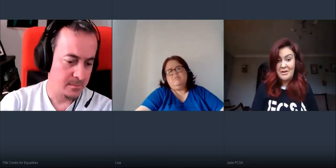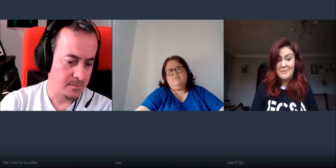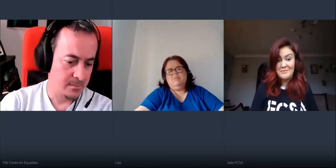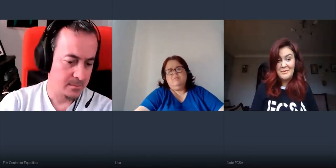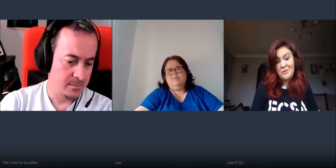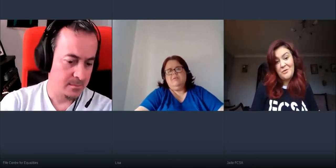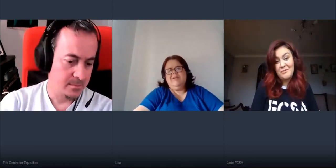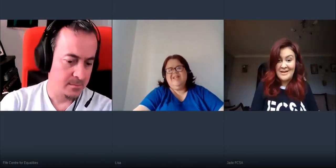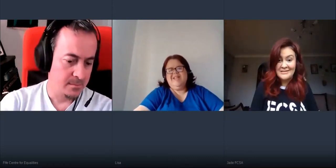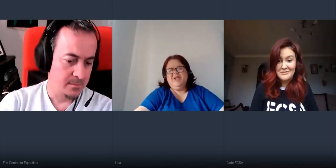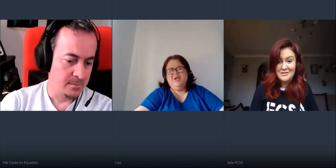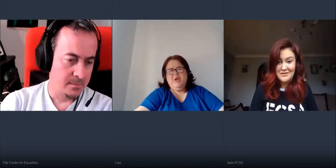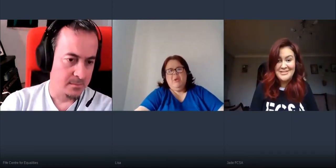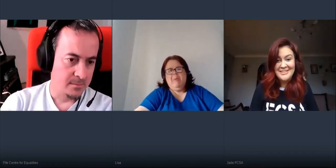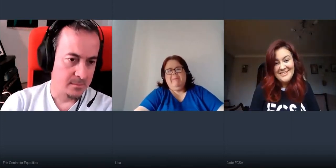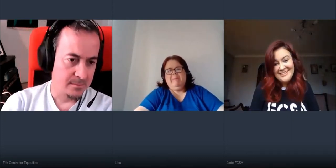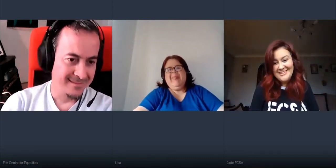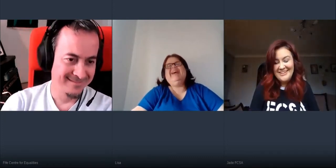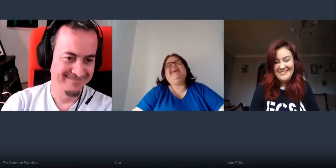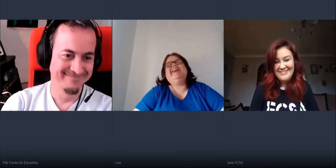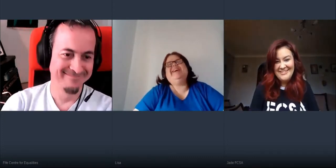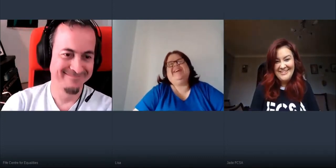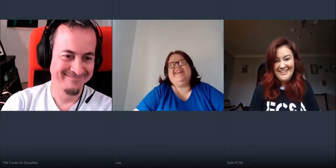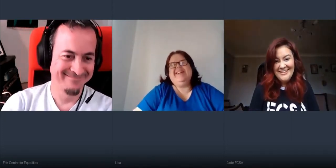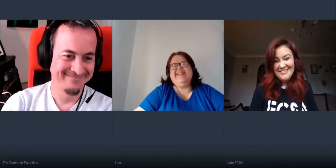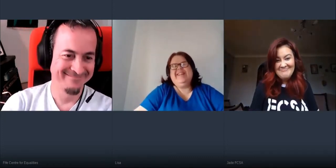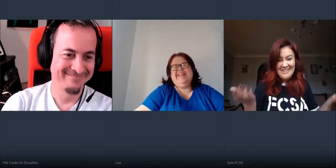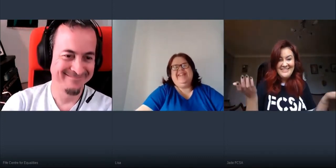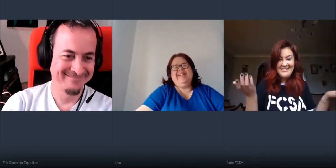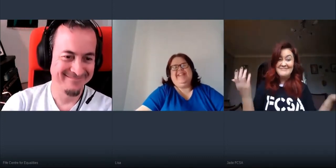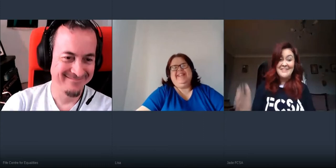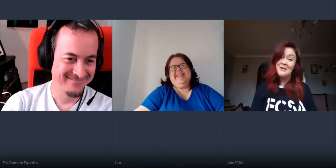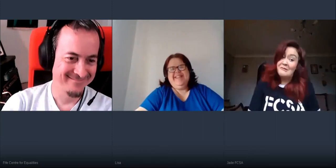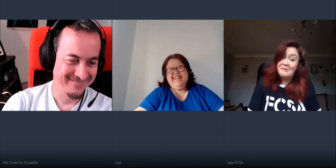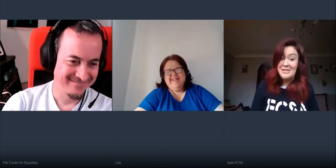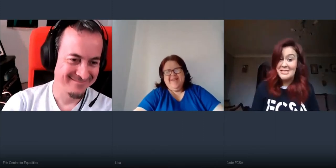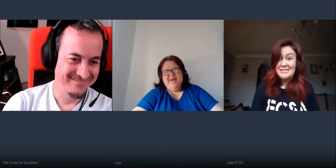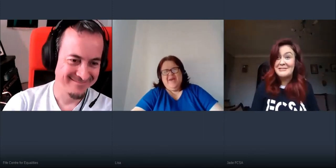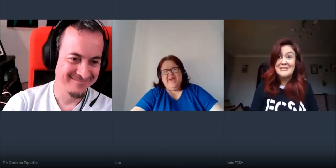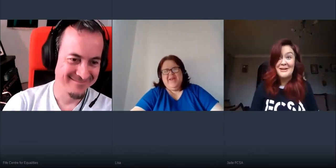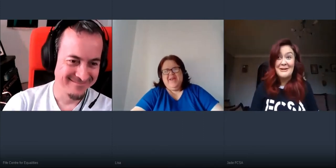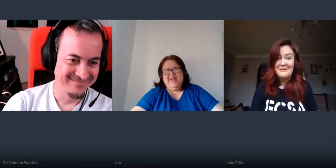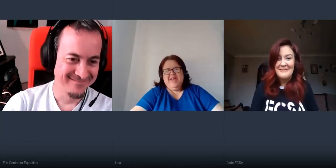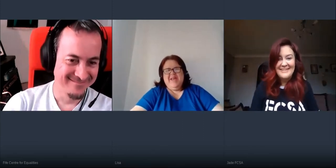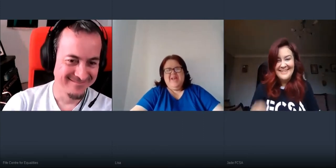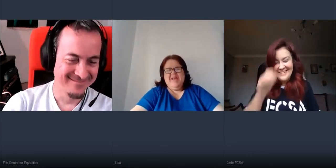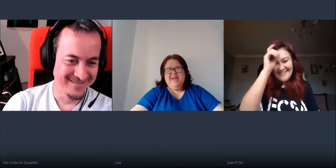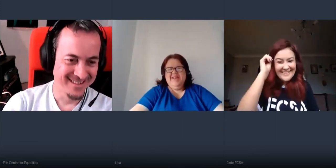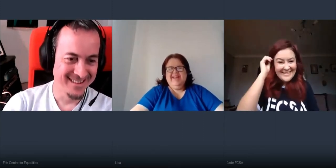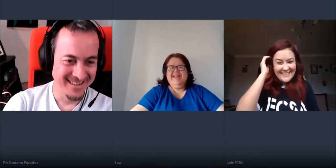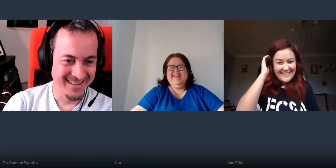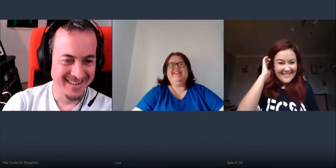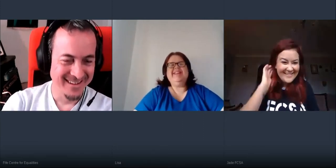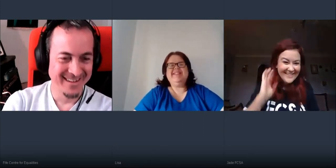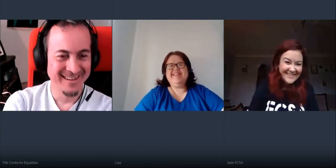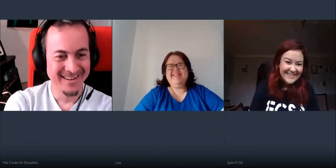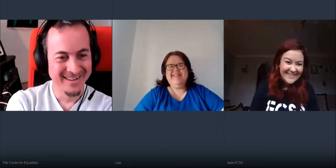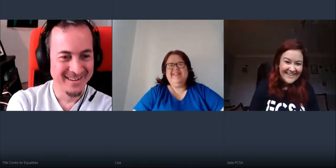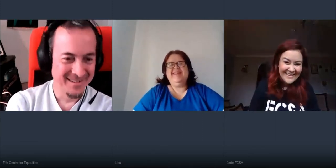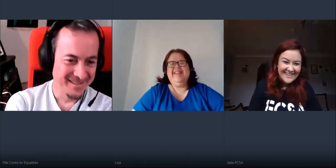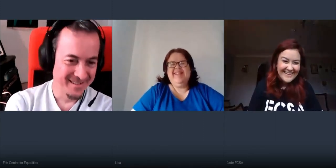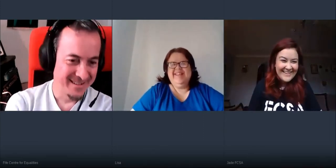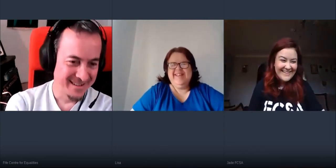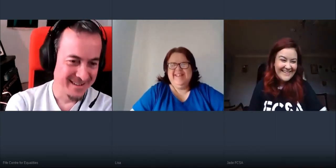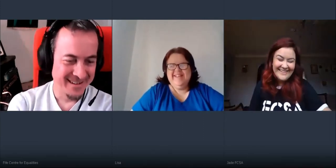play before the adults could we're just still home and that's it